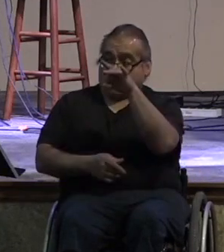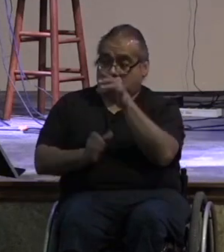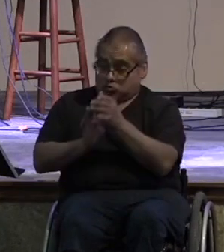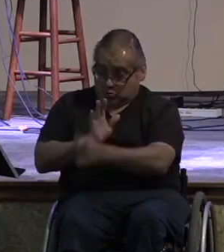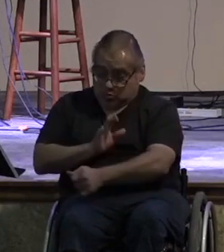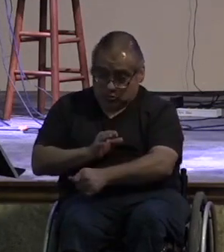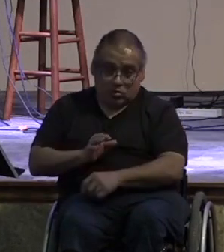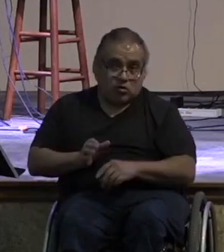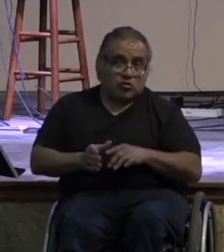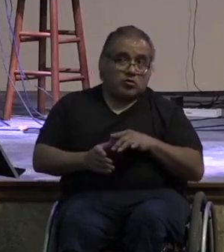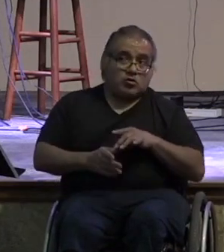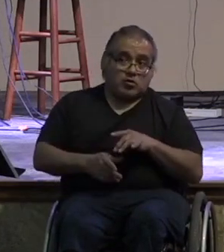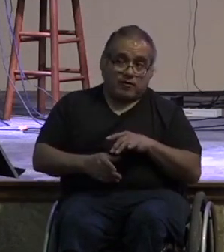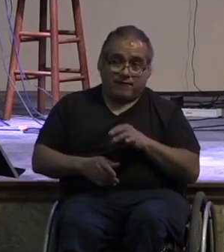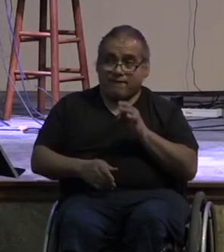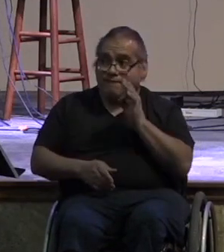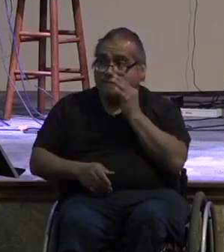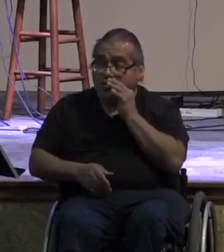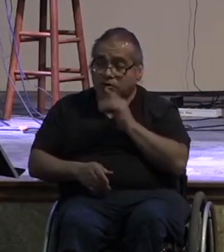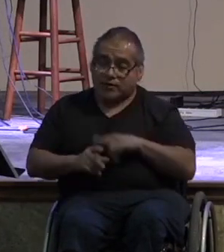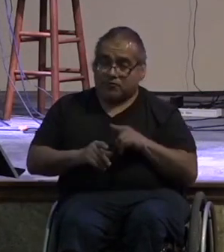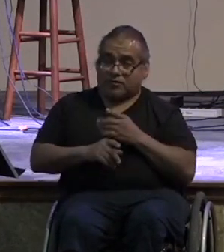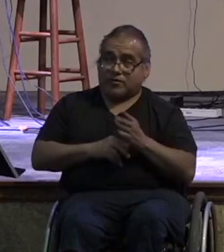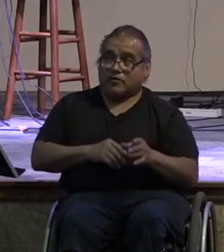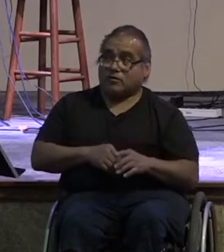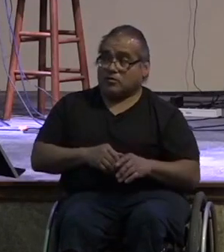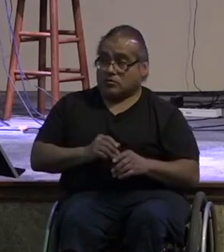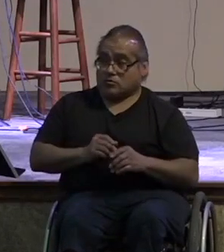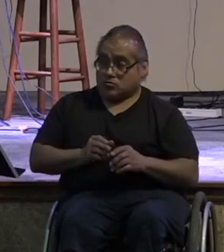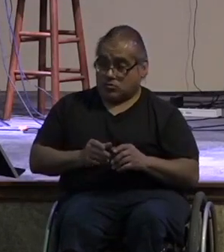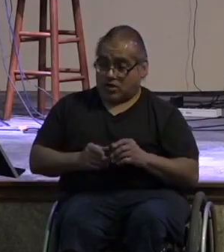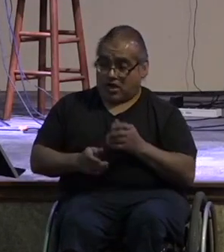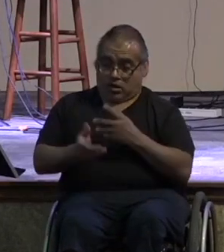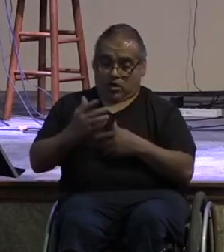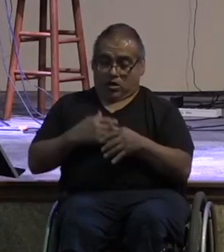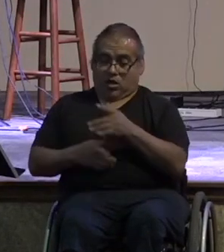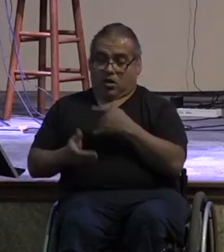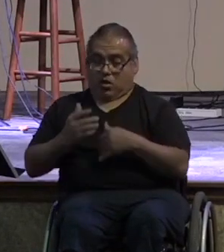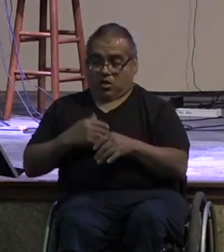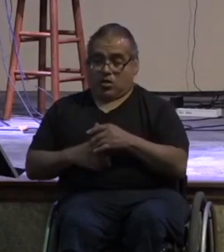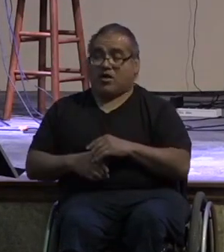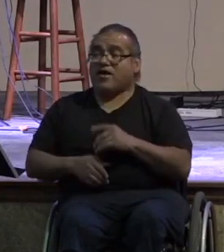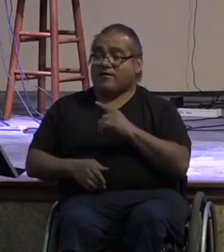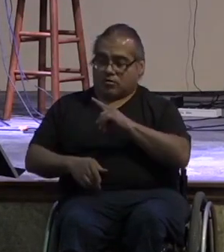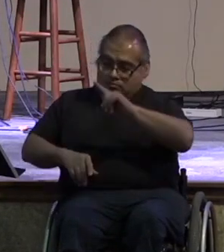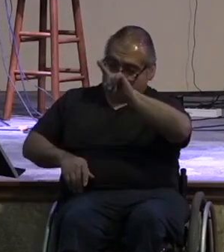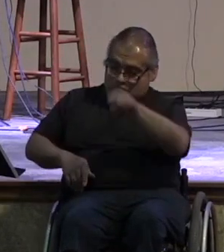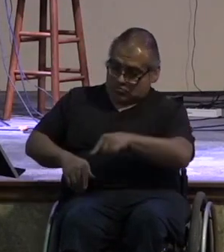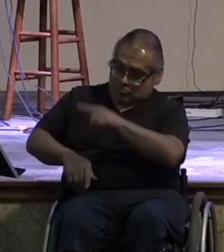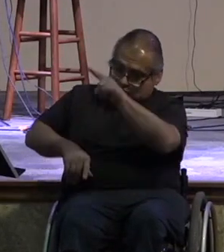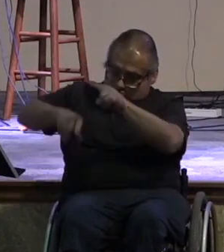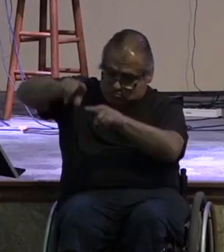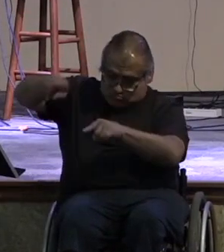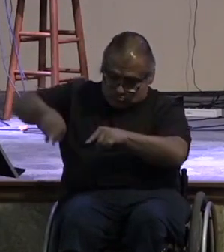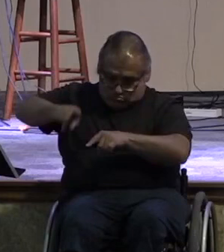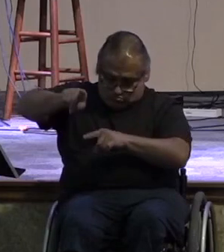and the things that i've acquired over my life is skills where those things all intersect if we were to think of it as a venn diagram with the circles where that